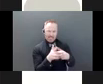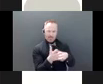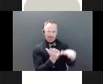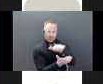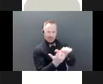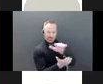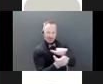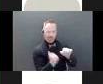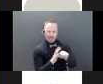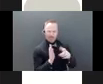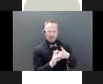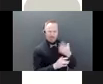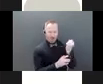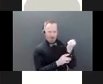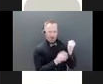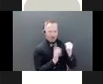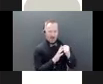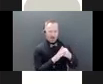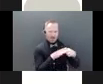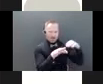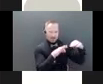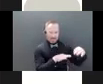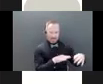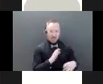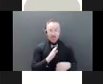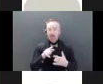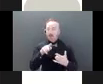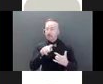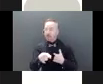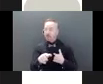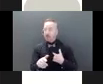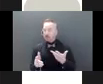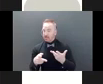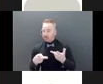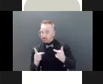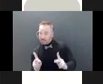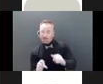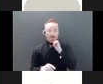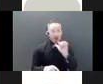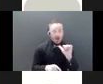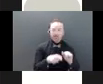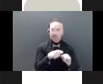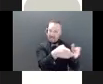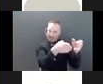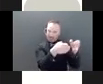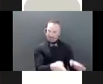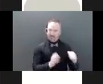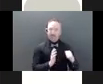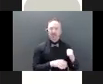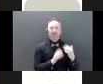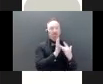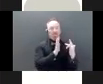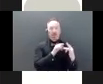about that in a second. But it's with or without informed consent, the results and monetary personal gain for the person who's taking advantage of you.